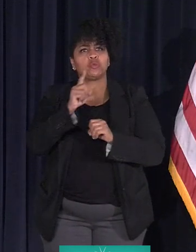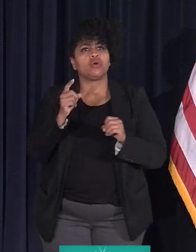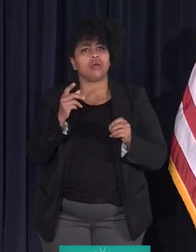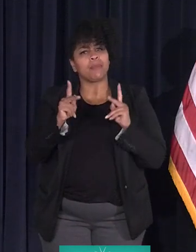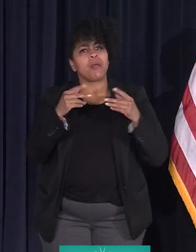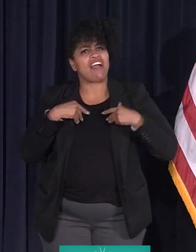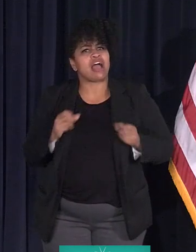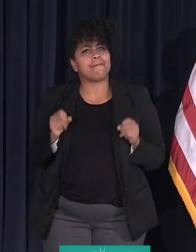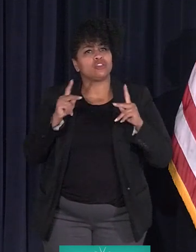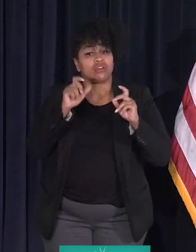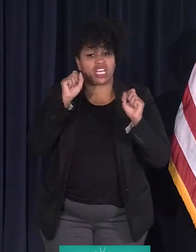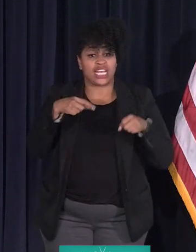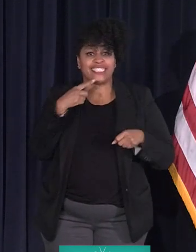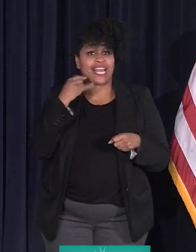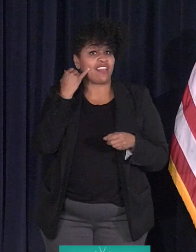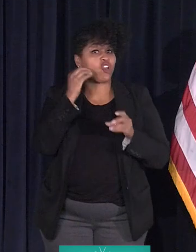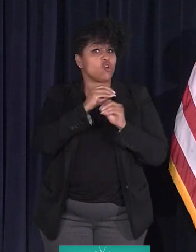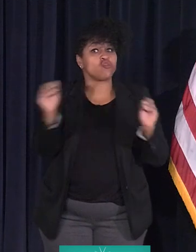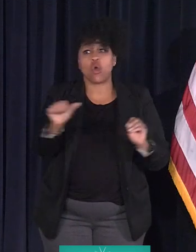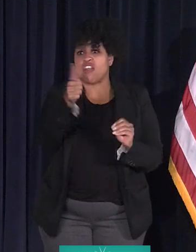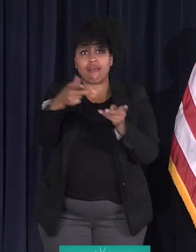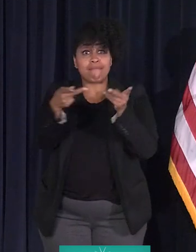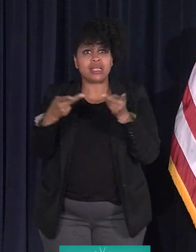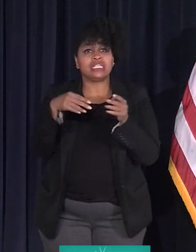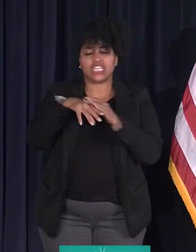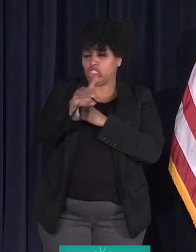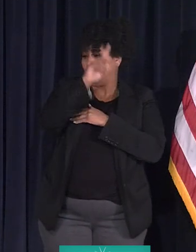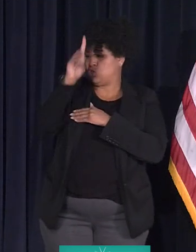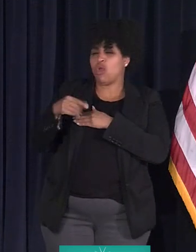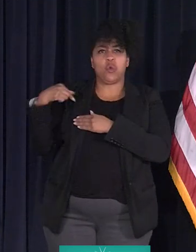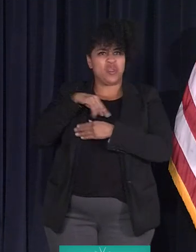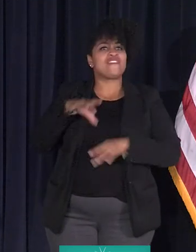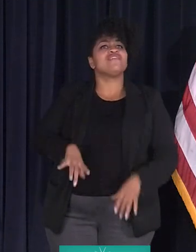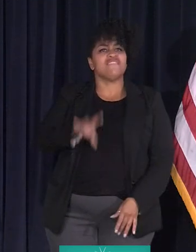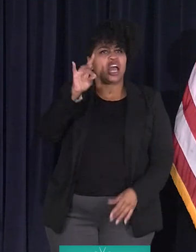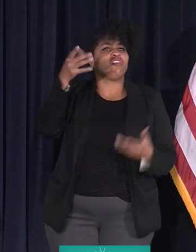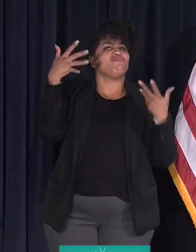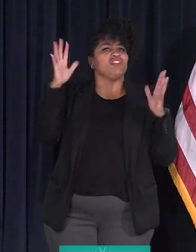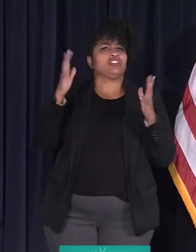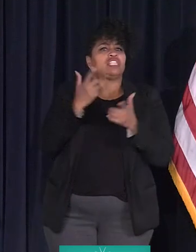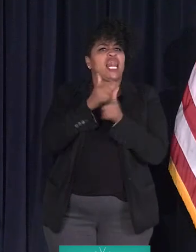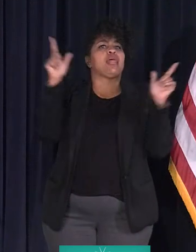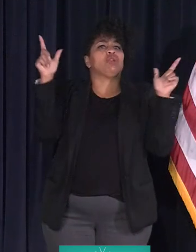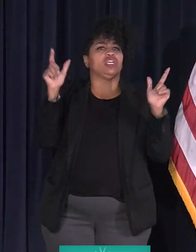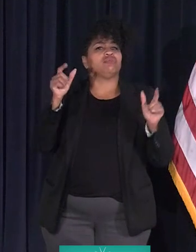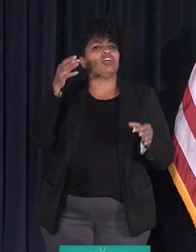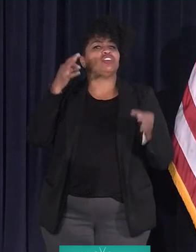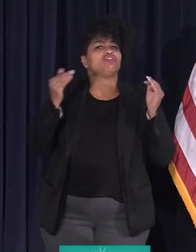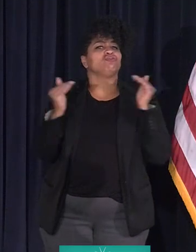that if nowhere else in Detroit, we have found liberty and justice for all. Thank you.